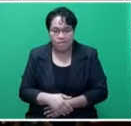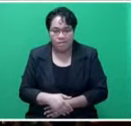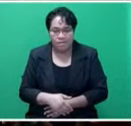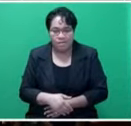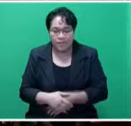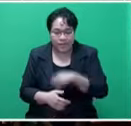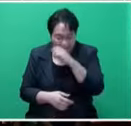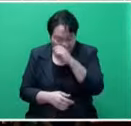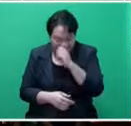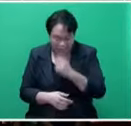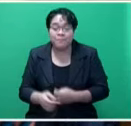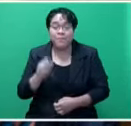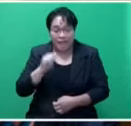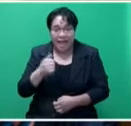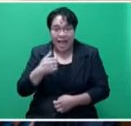Well, sir, I appreciate the,